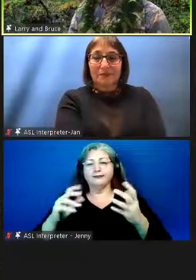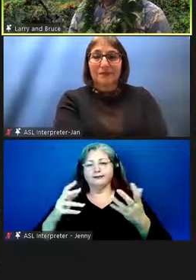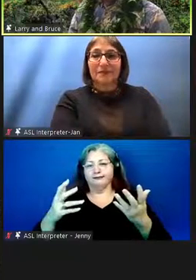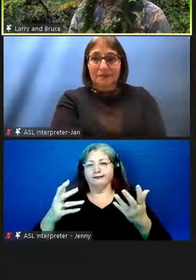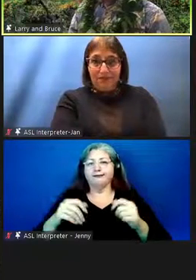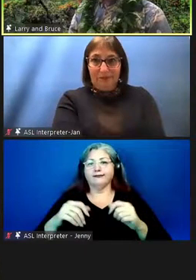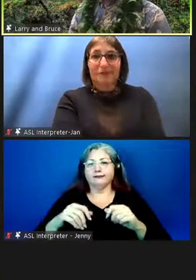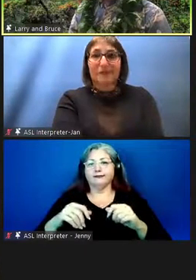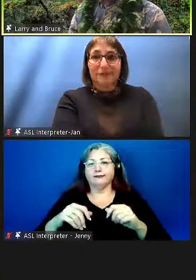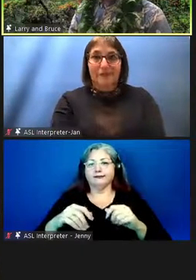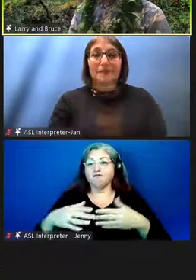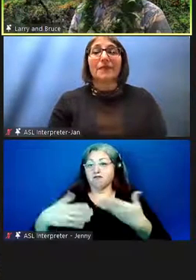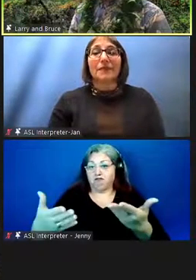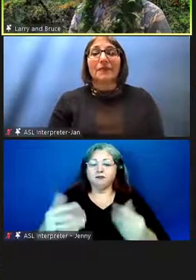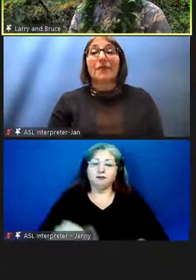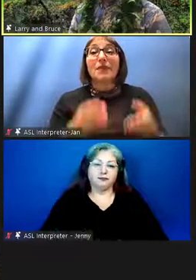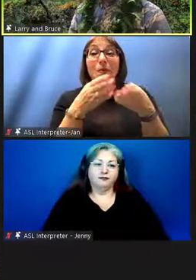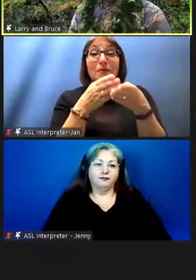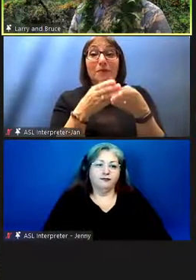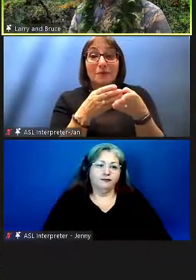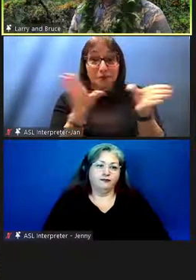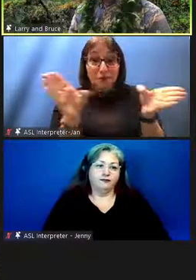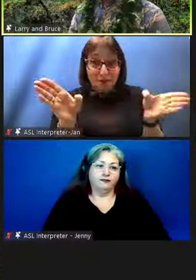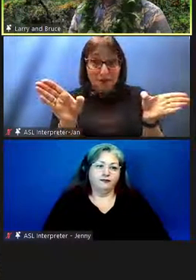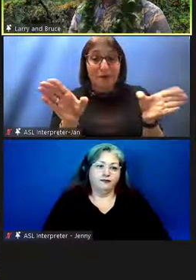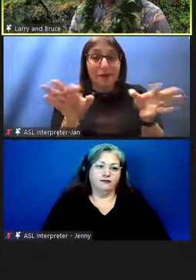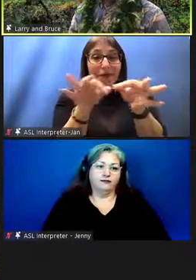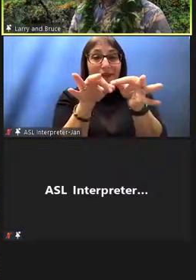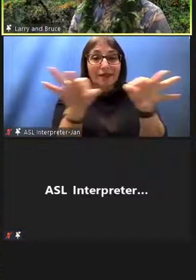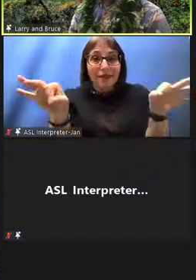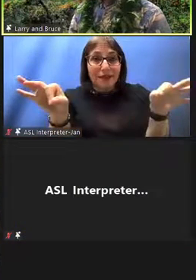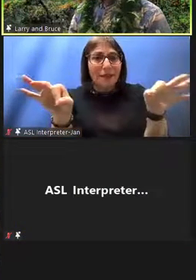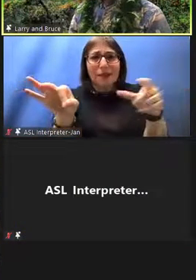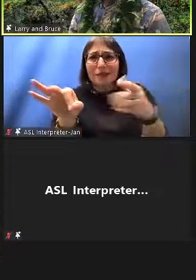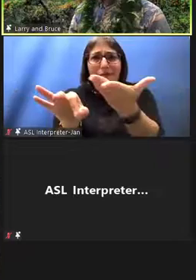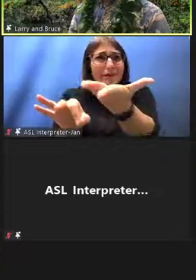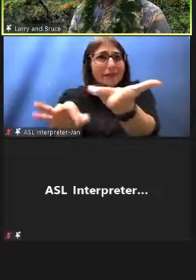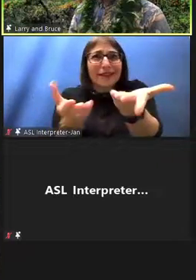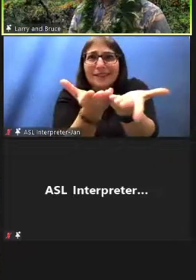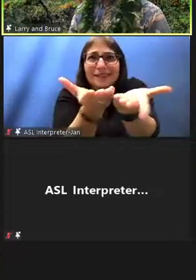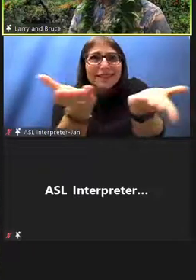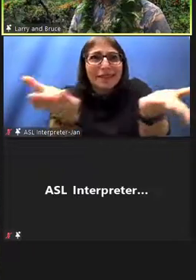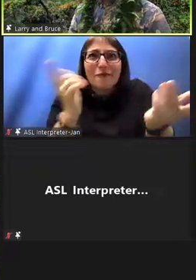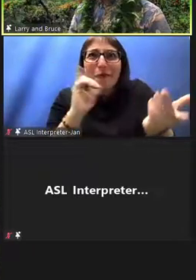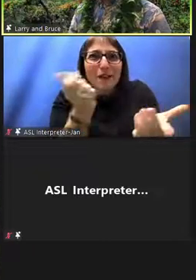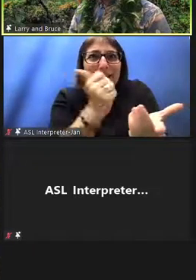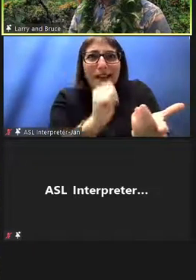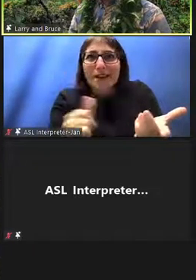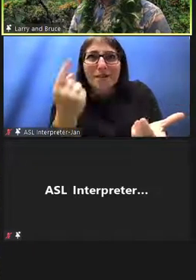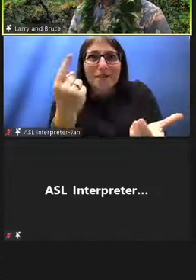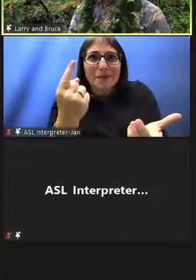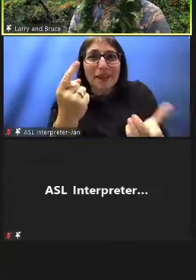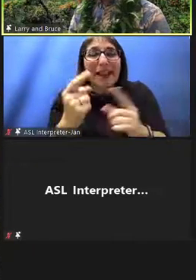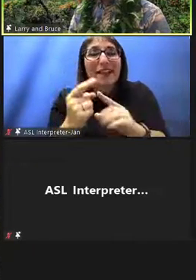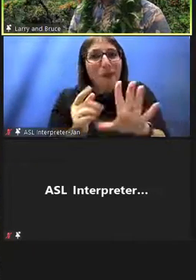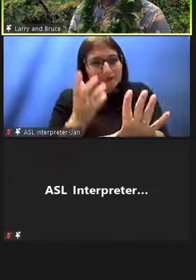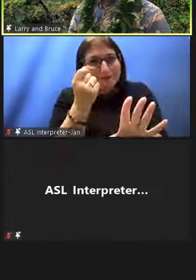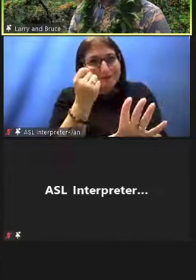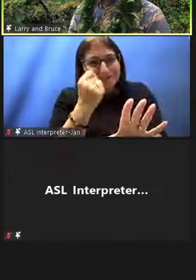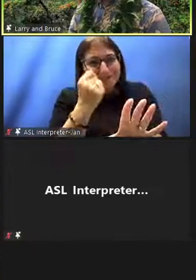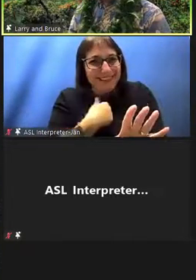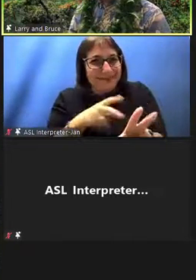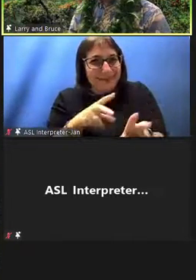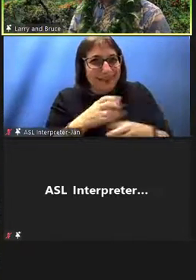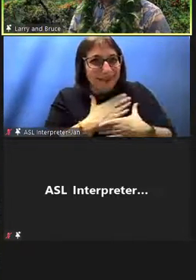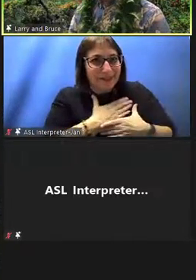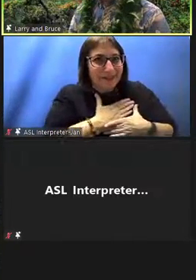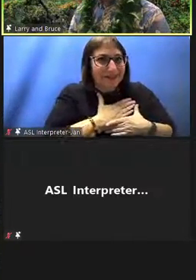in general of course language is open to anyone and then to be a little bit selfish about the uh